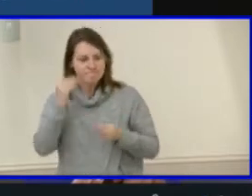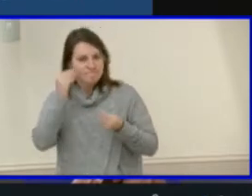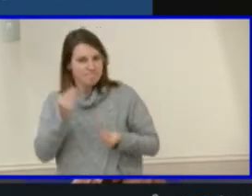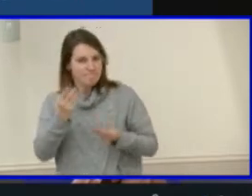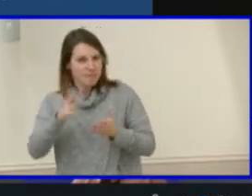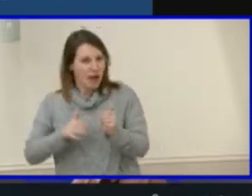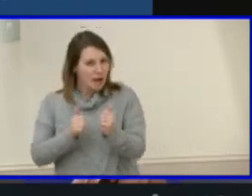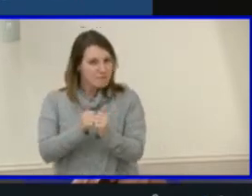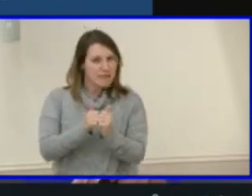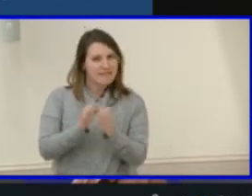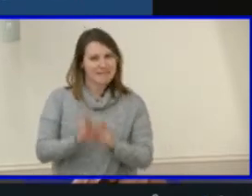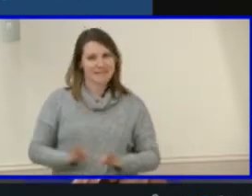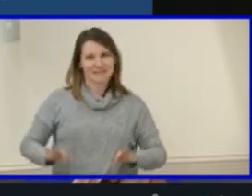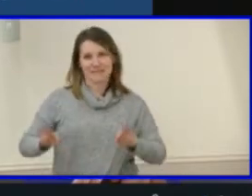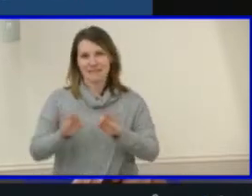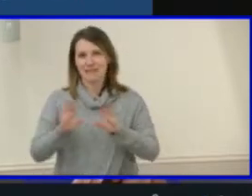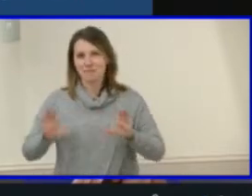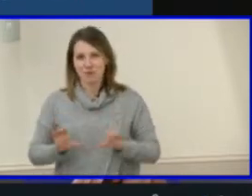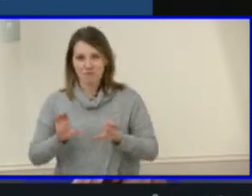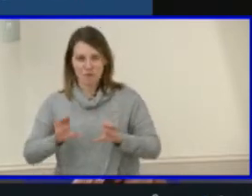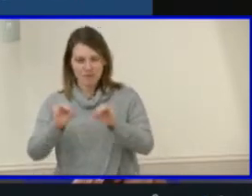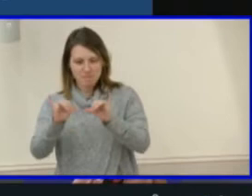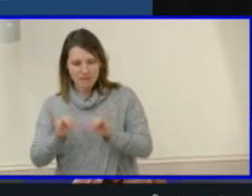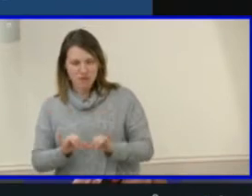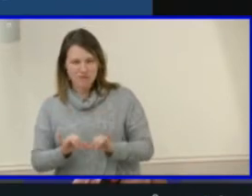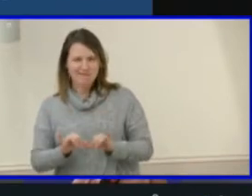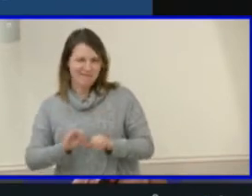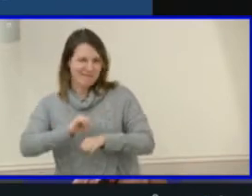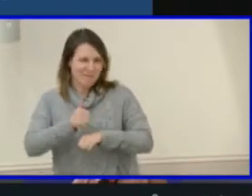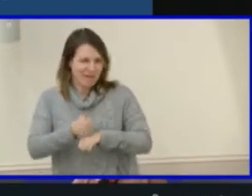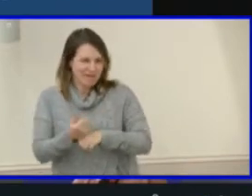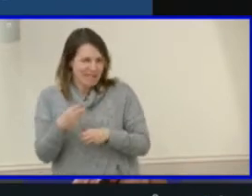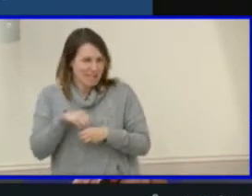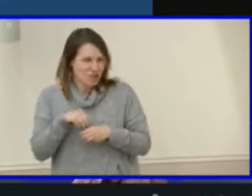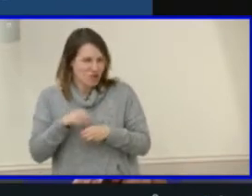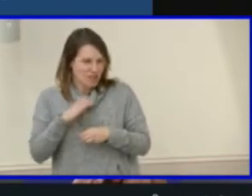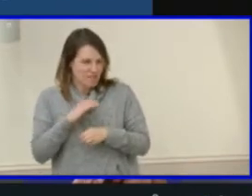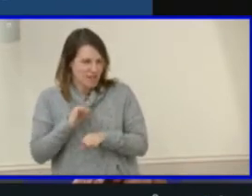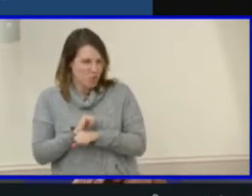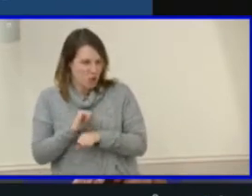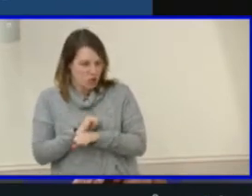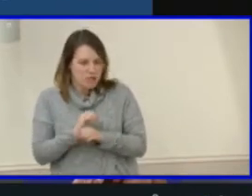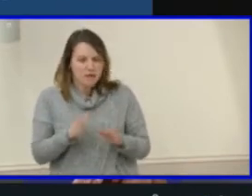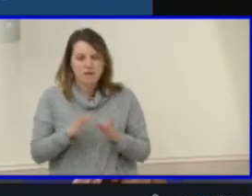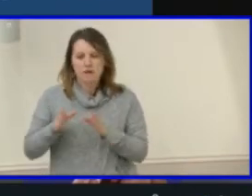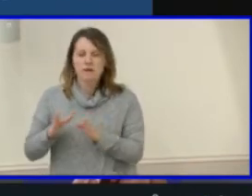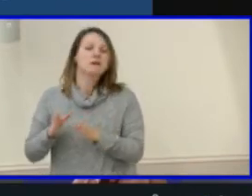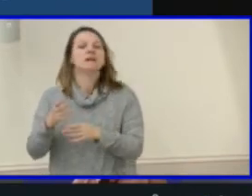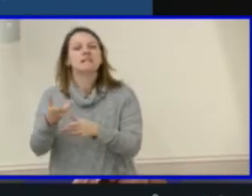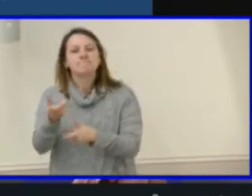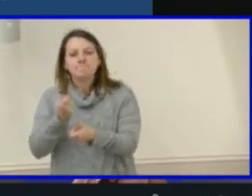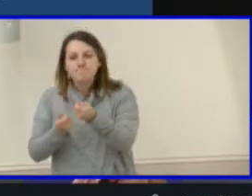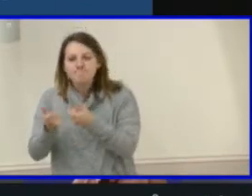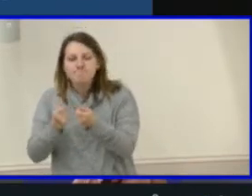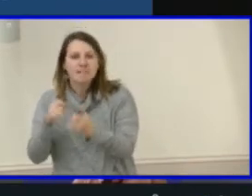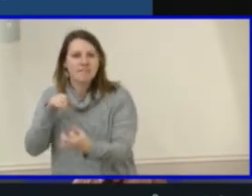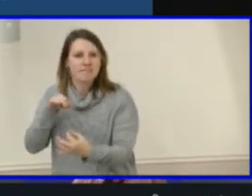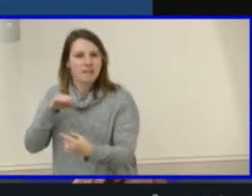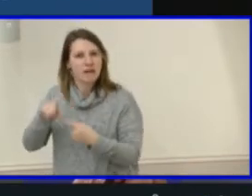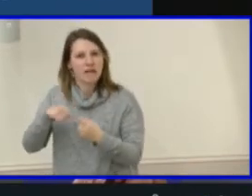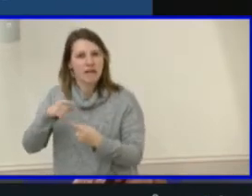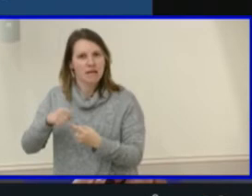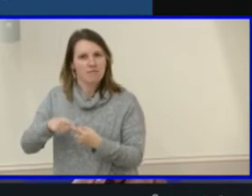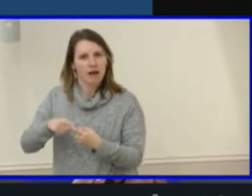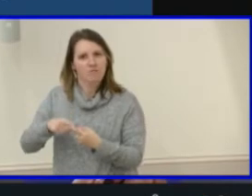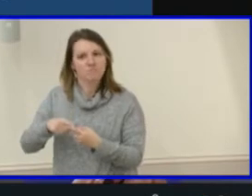based on the internal committee work, and to gather feedback on proposed plan updates and input on